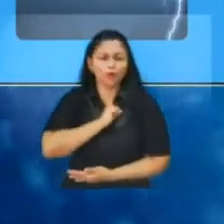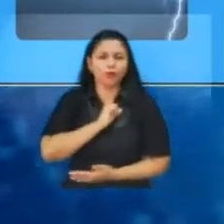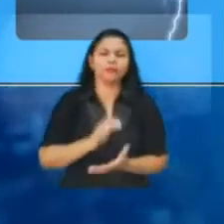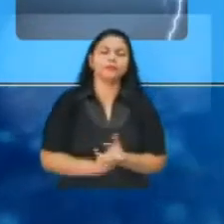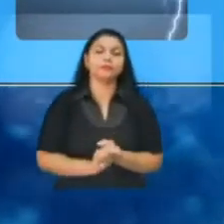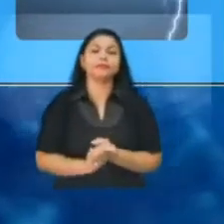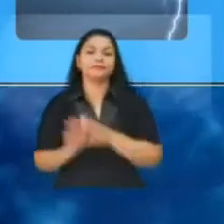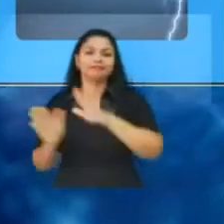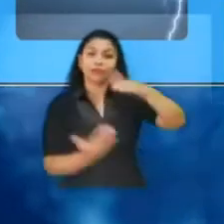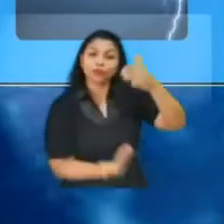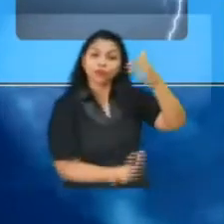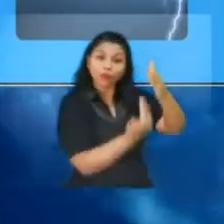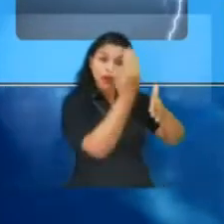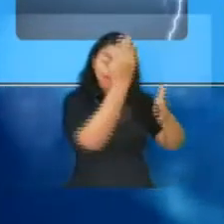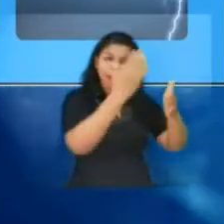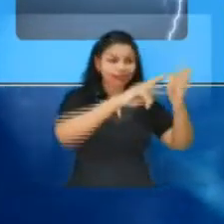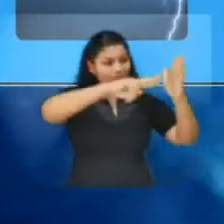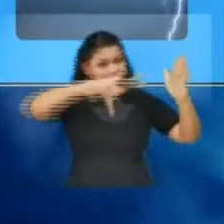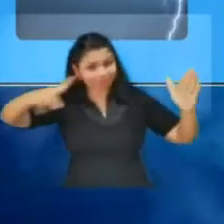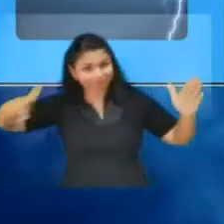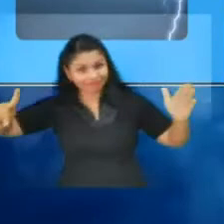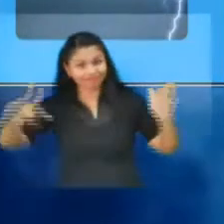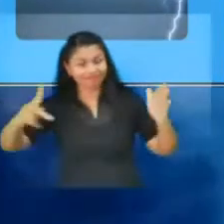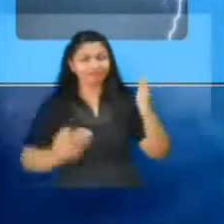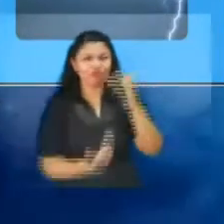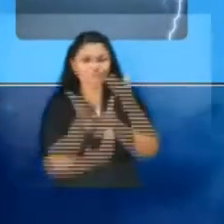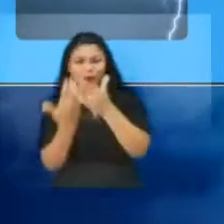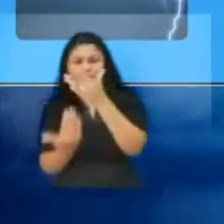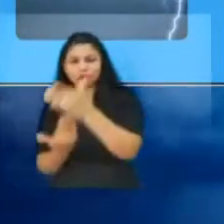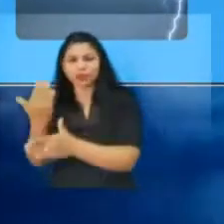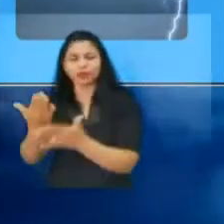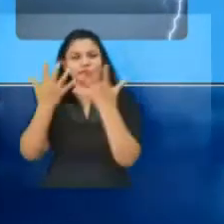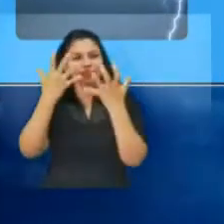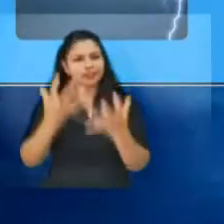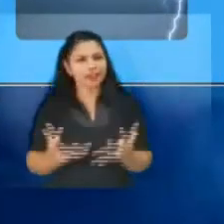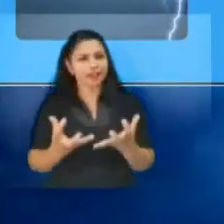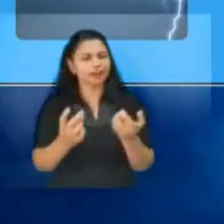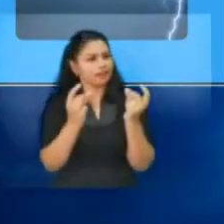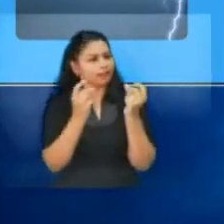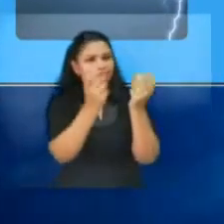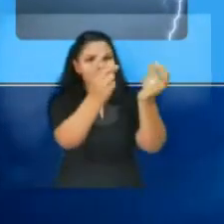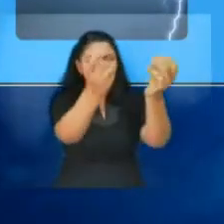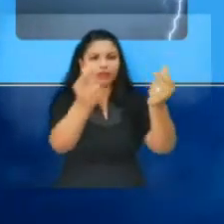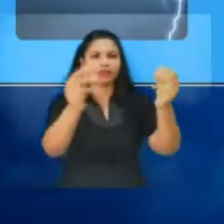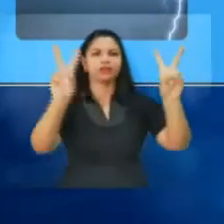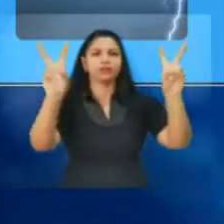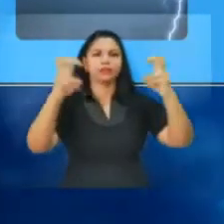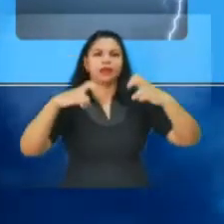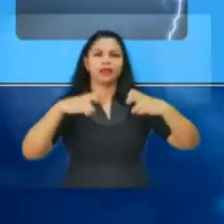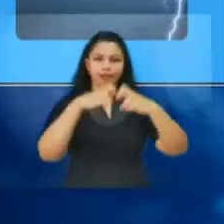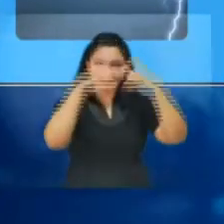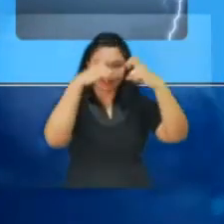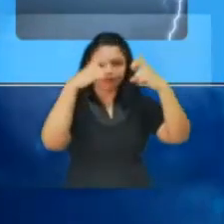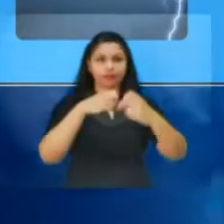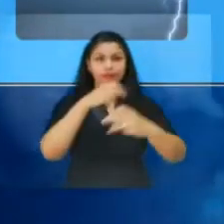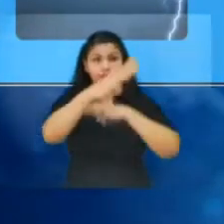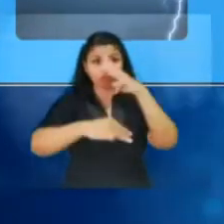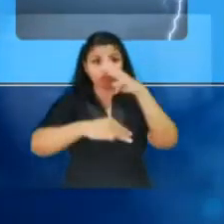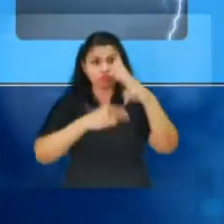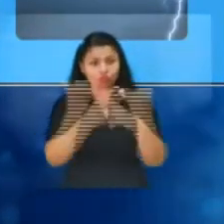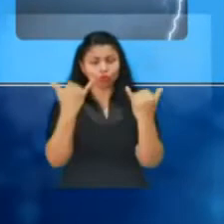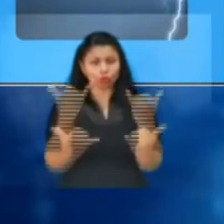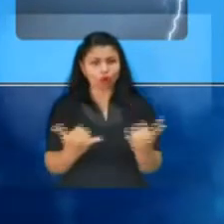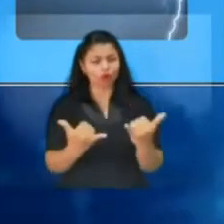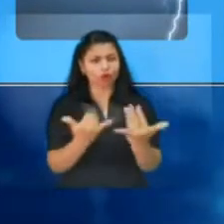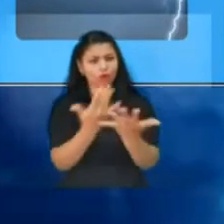technological tendencies are actually fighting more efficient devices from energetic standpoint and given that the country